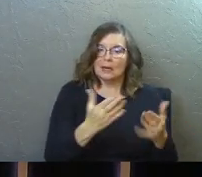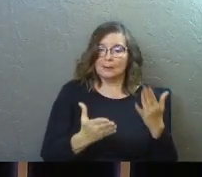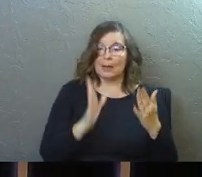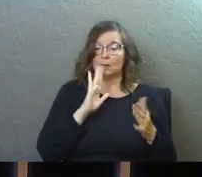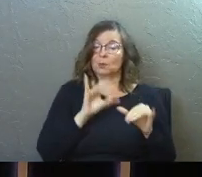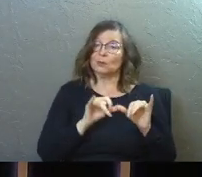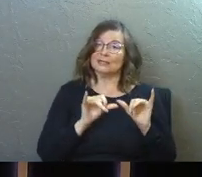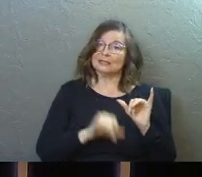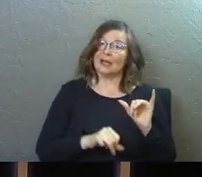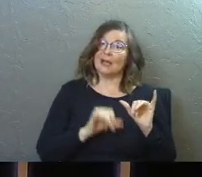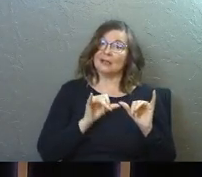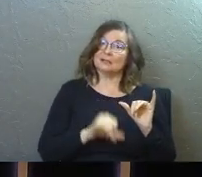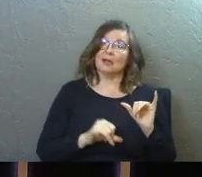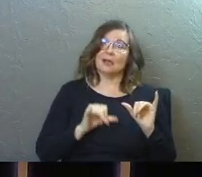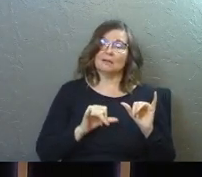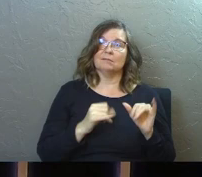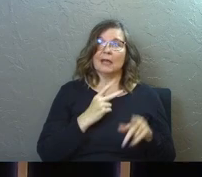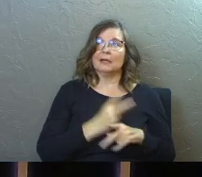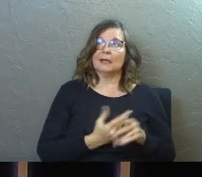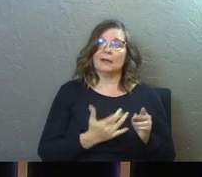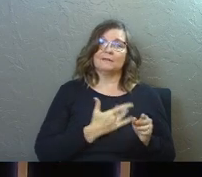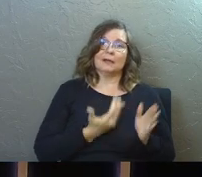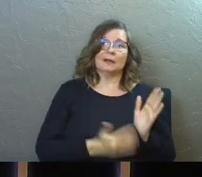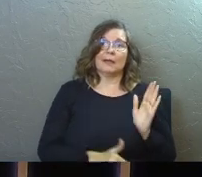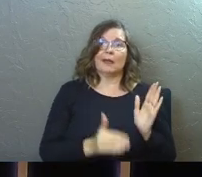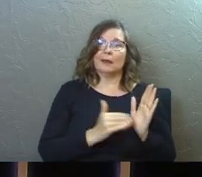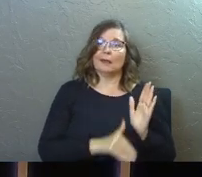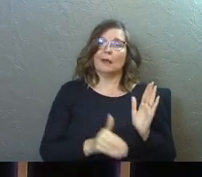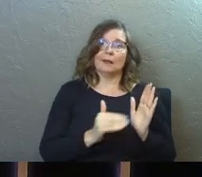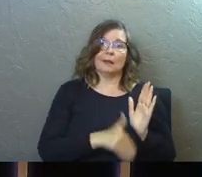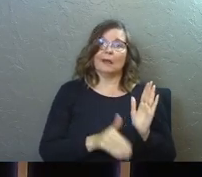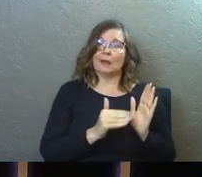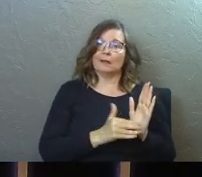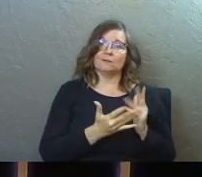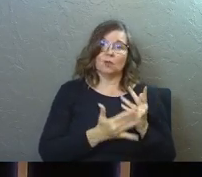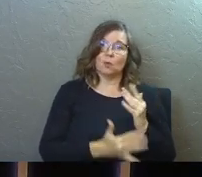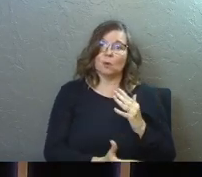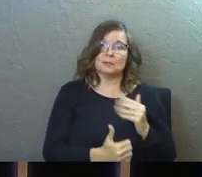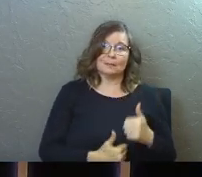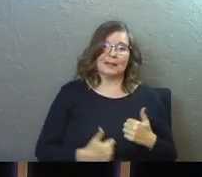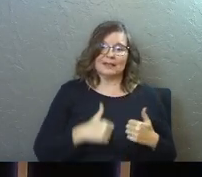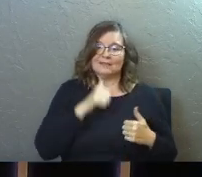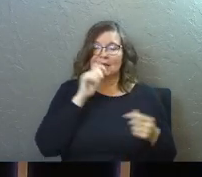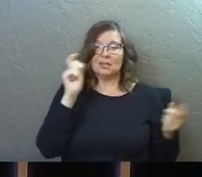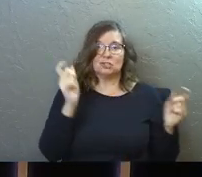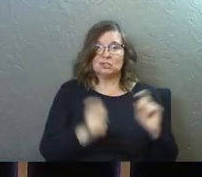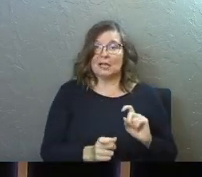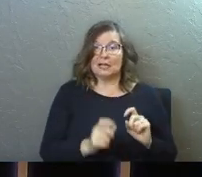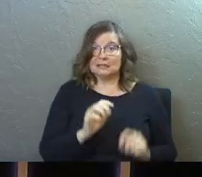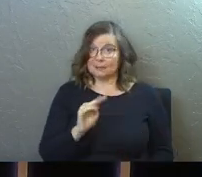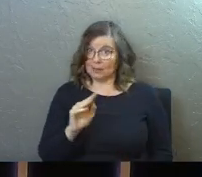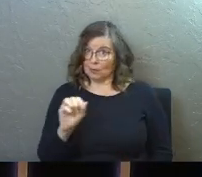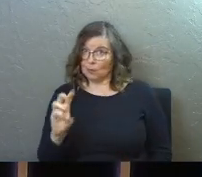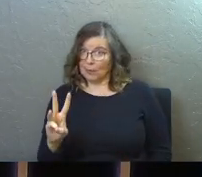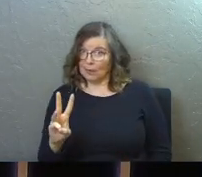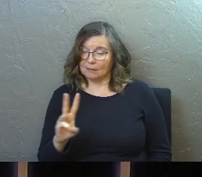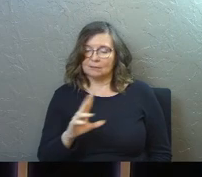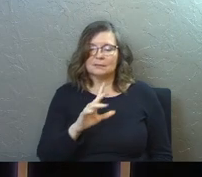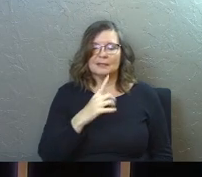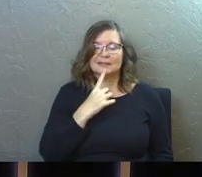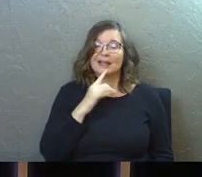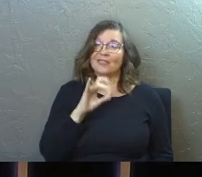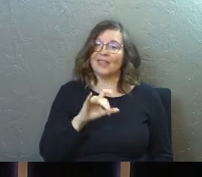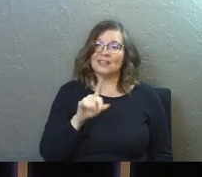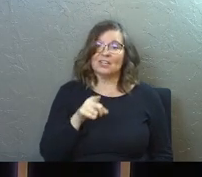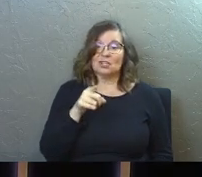probably going to stay here and just keep feeling it over and over and over again for the rest of my life. Not changing by the way. And he's like,